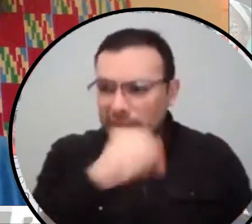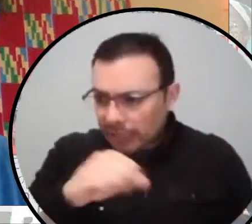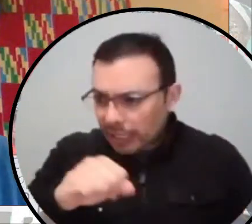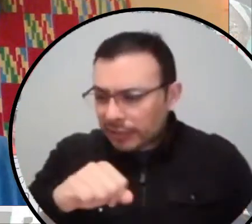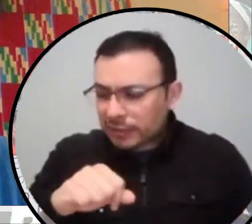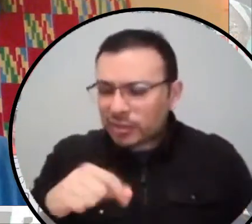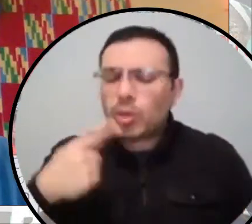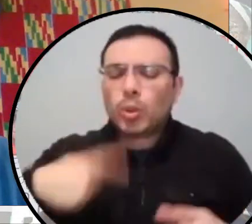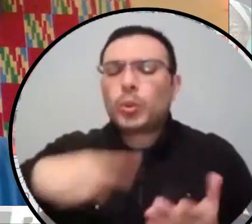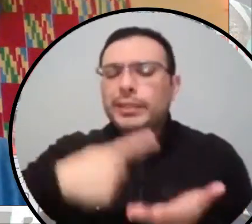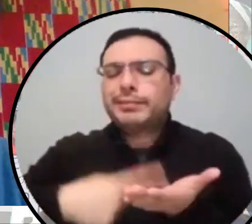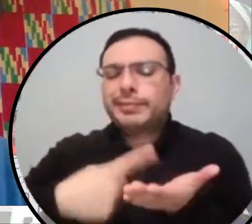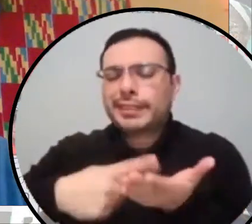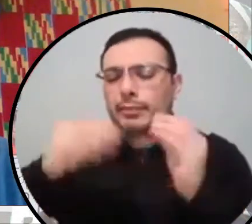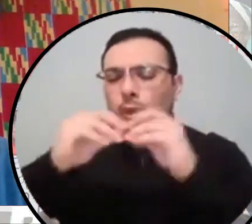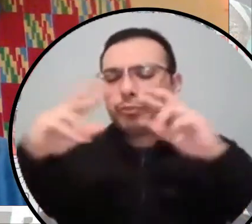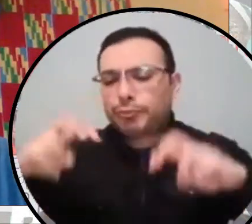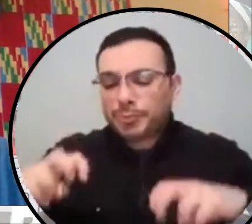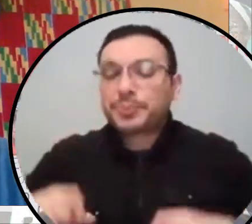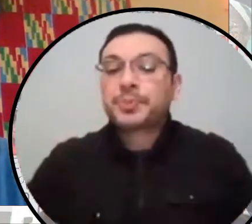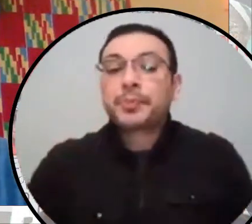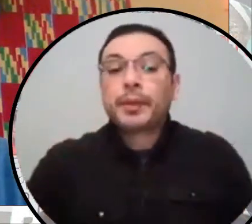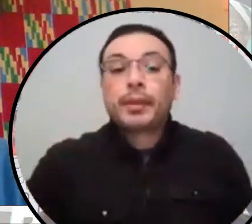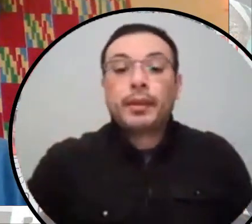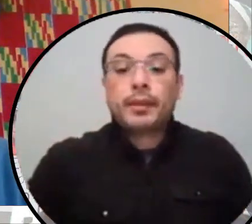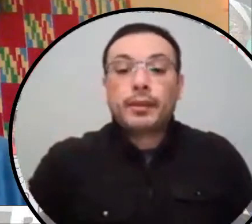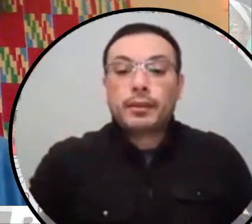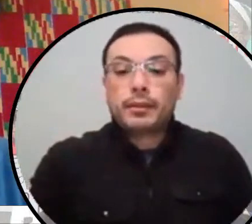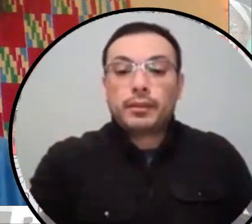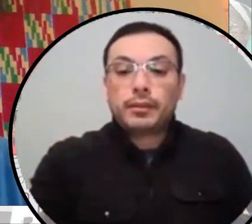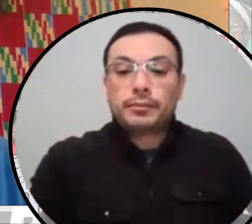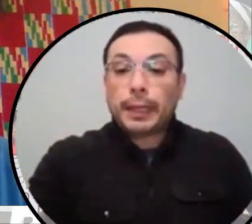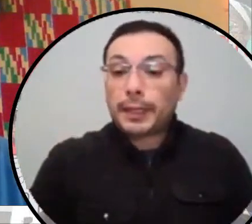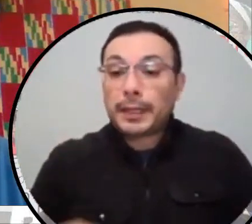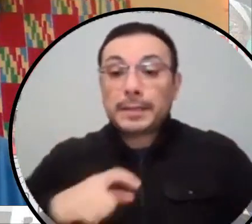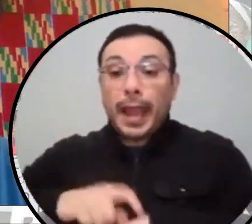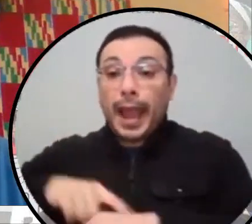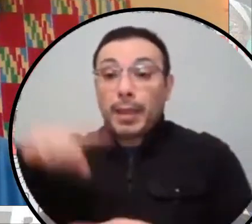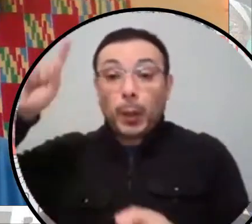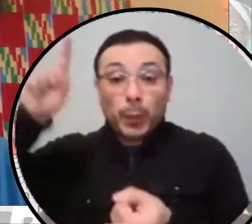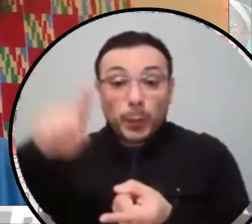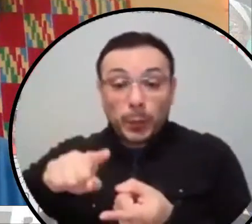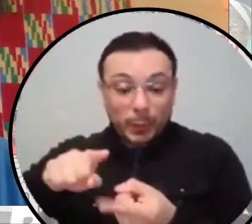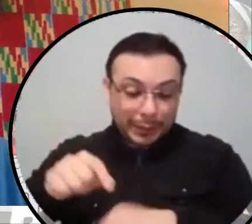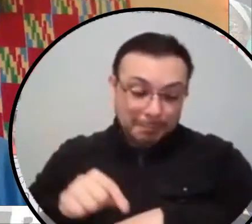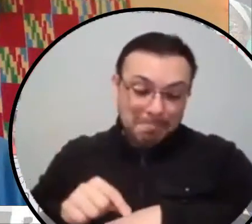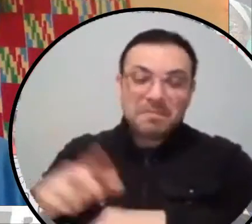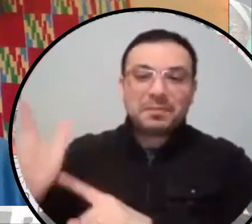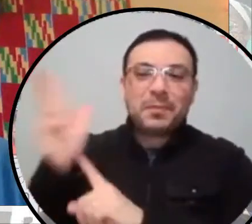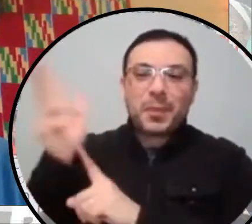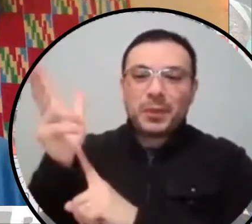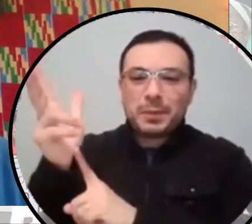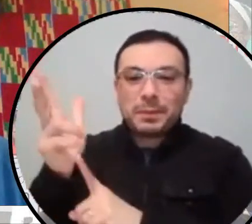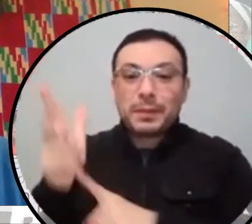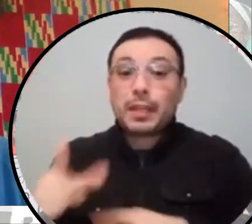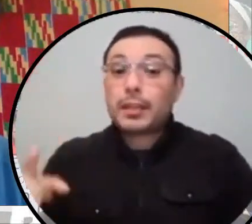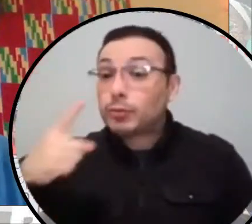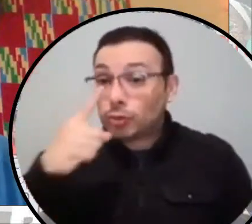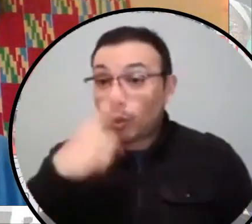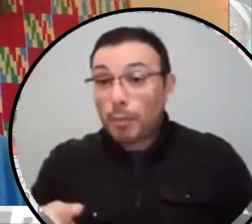and so we have, um, only three minutes left, but I wanted to give everyone, um,